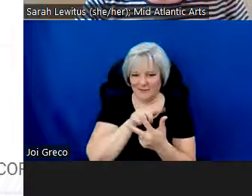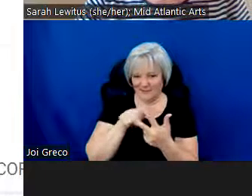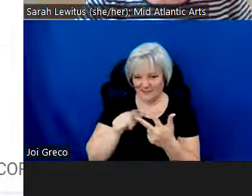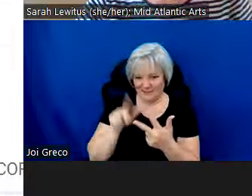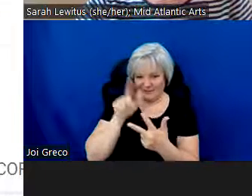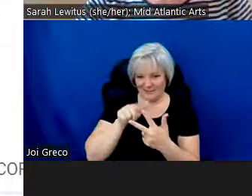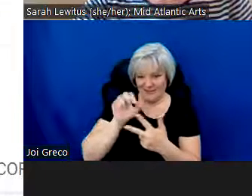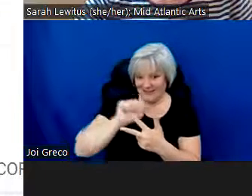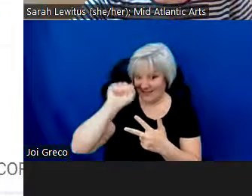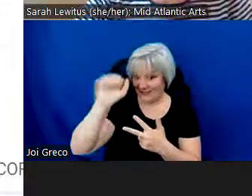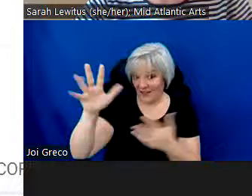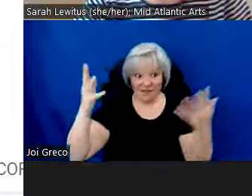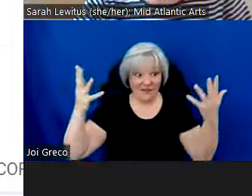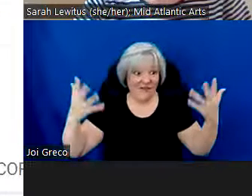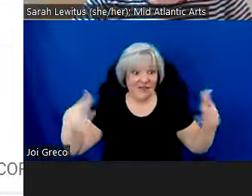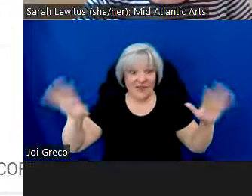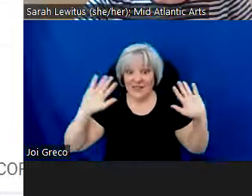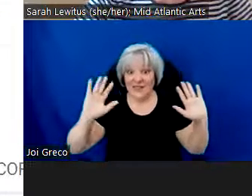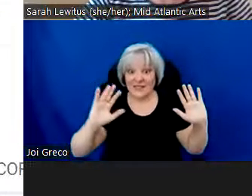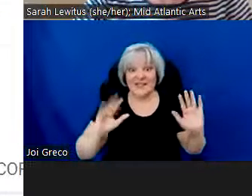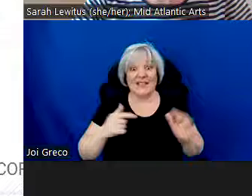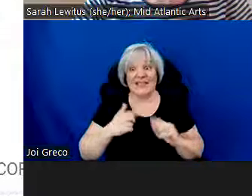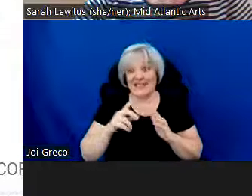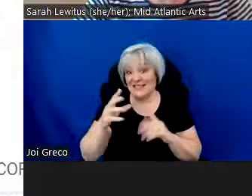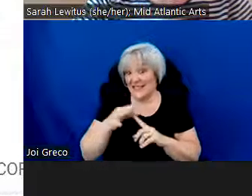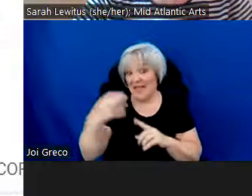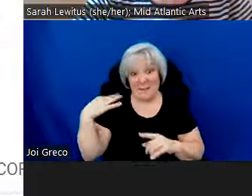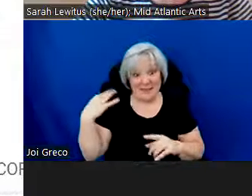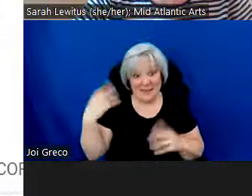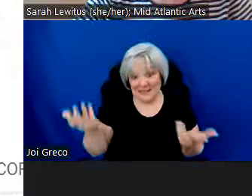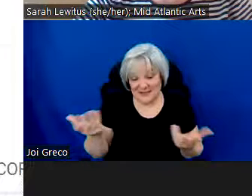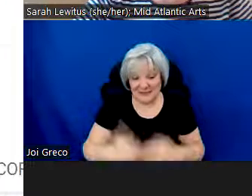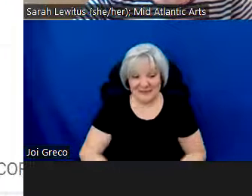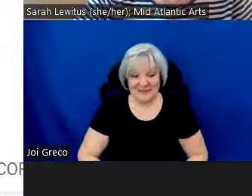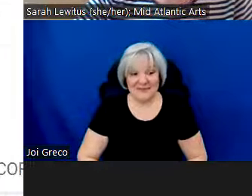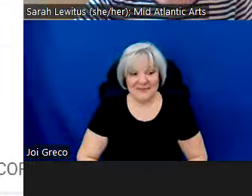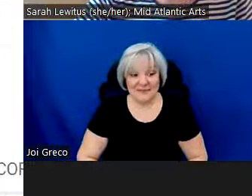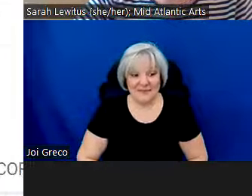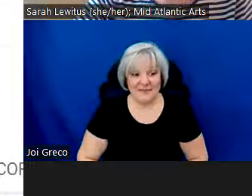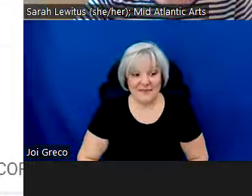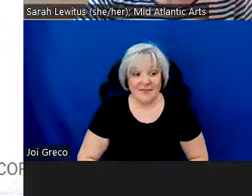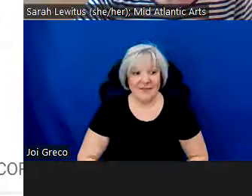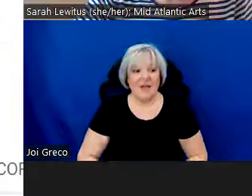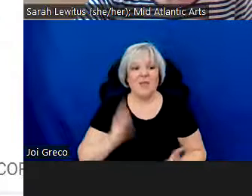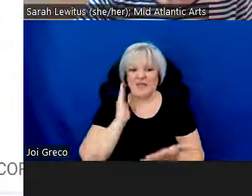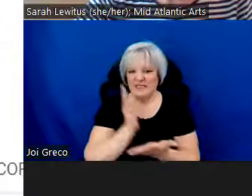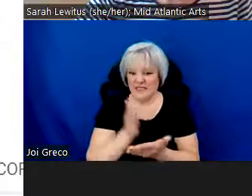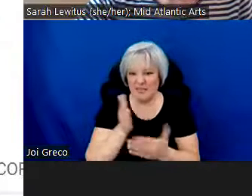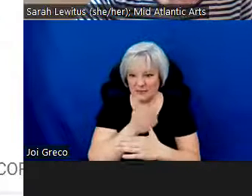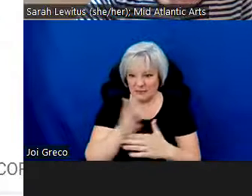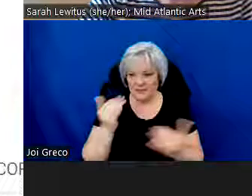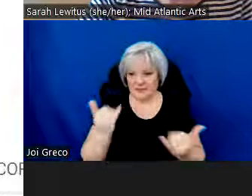Once you've done that, you've submitted your Special Presenter Initiatives application. And we'll stop sharing now